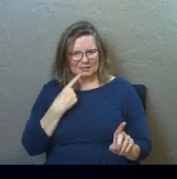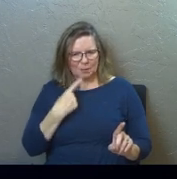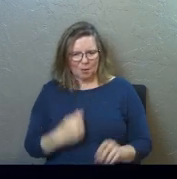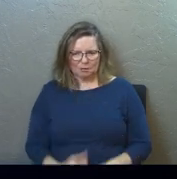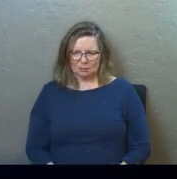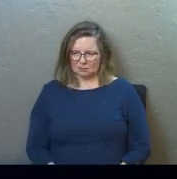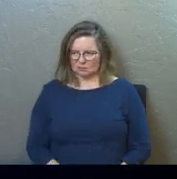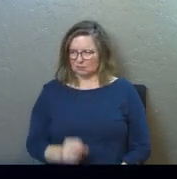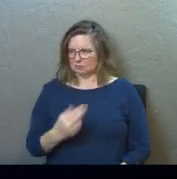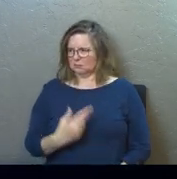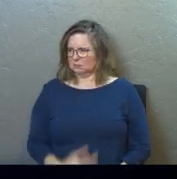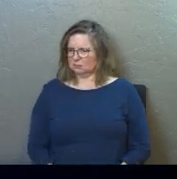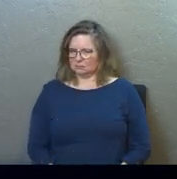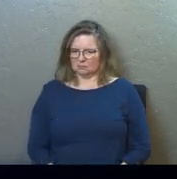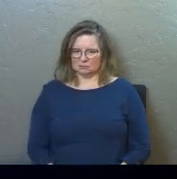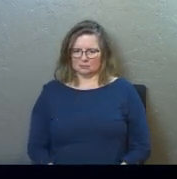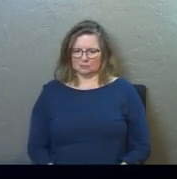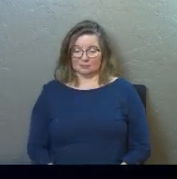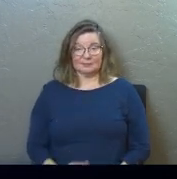Come on, somebody.